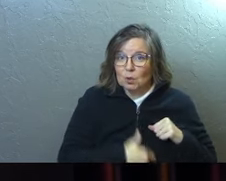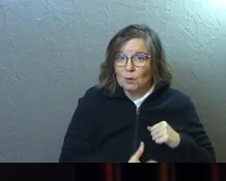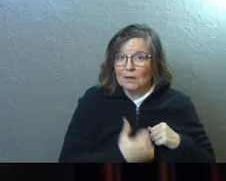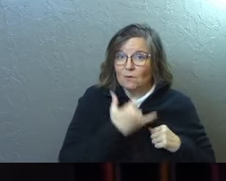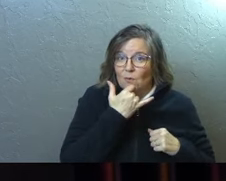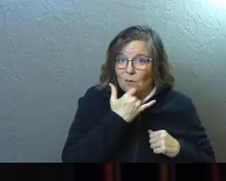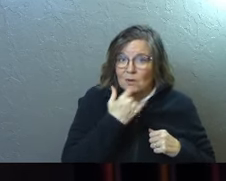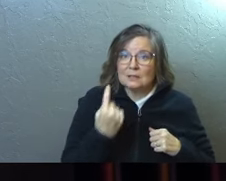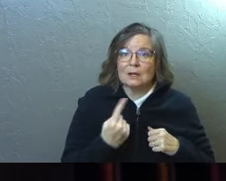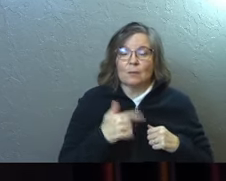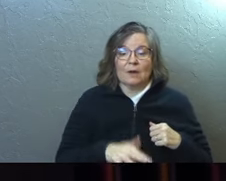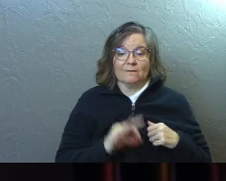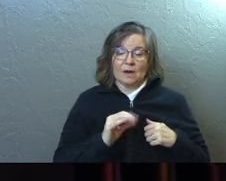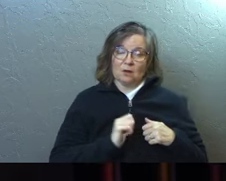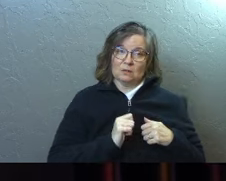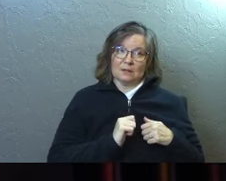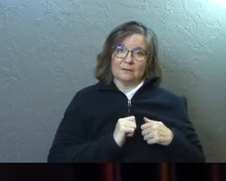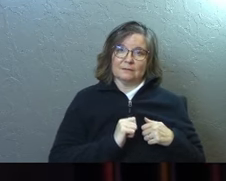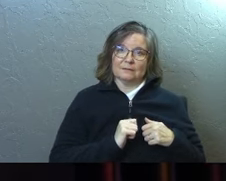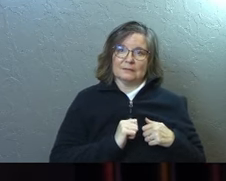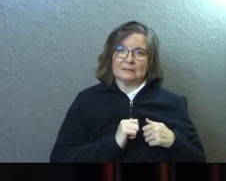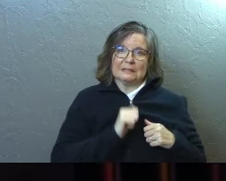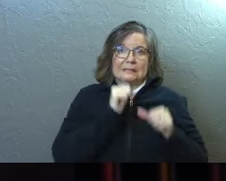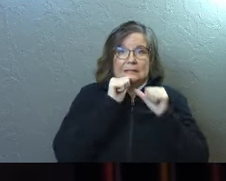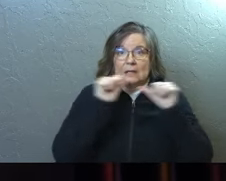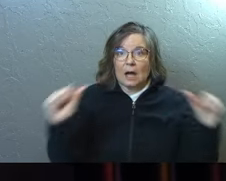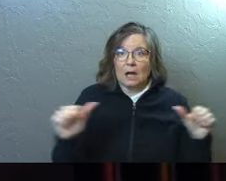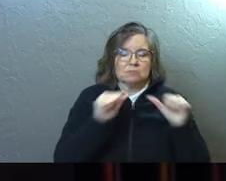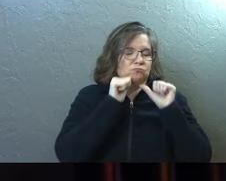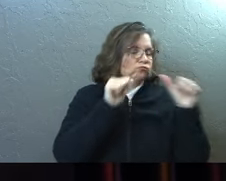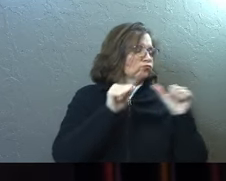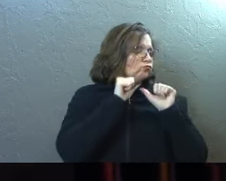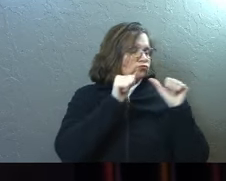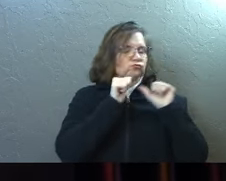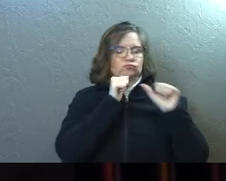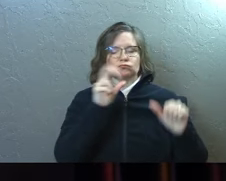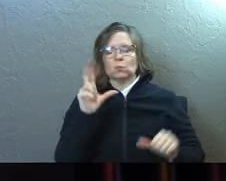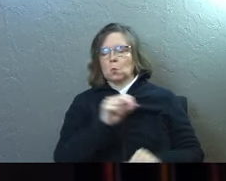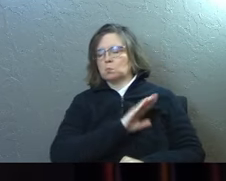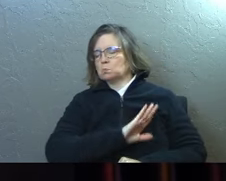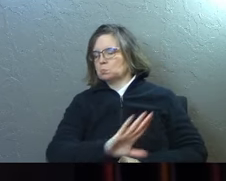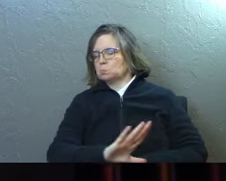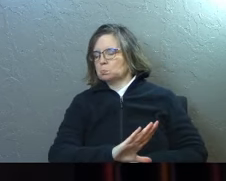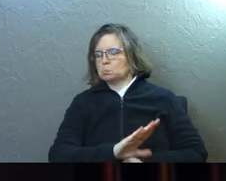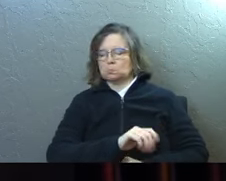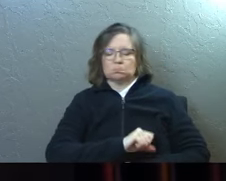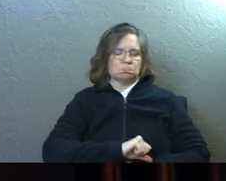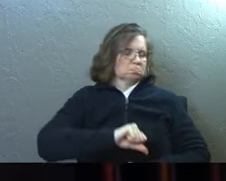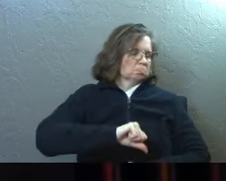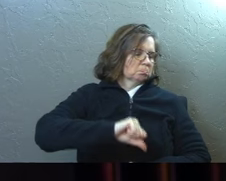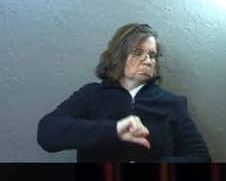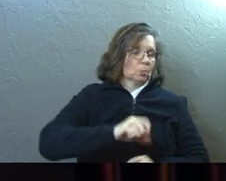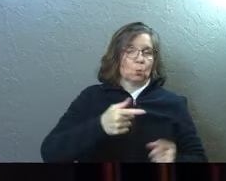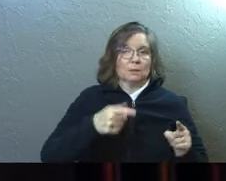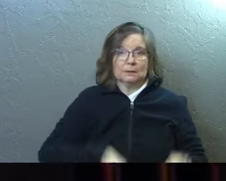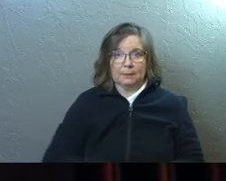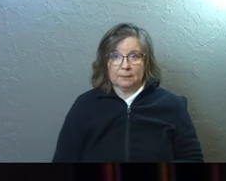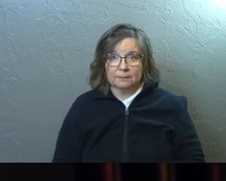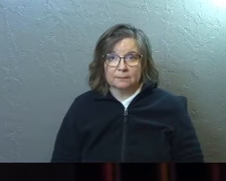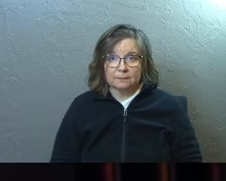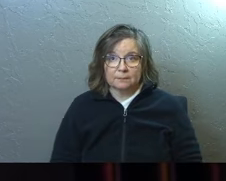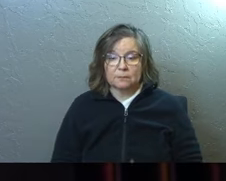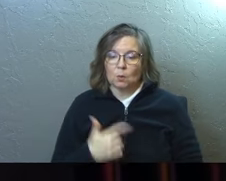wrong. Sometimes we find ourselves denying is the first one. We find ourselves denying what has happened.